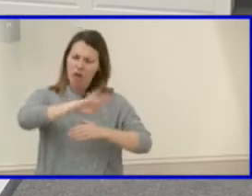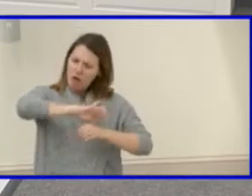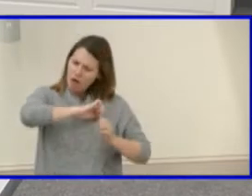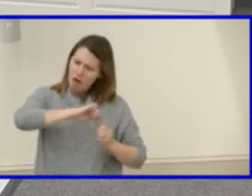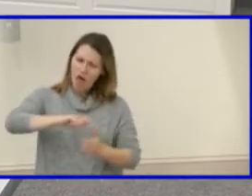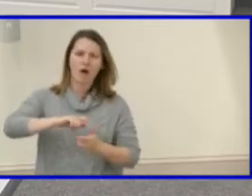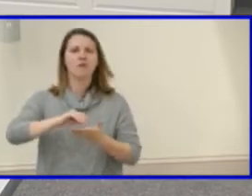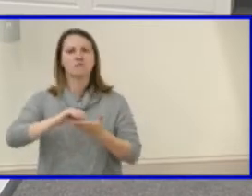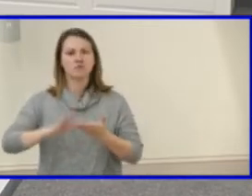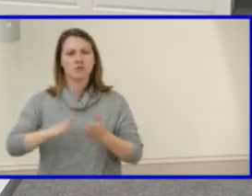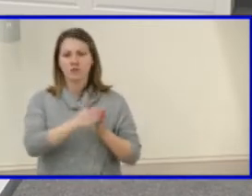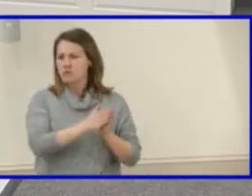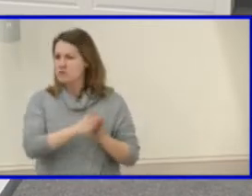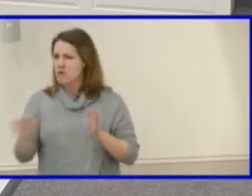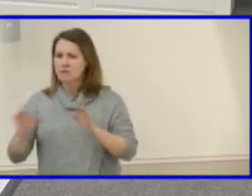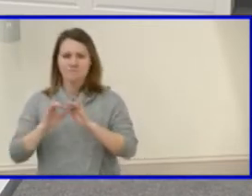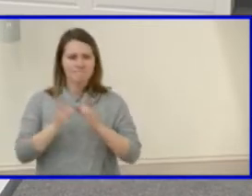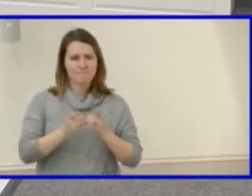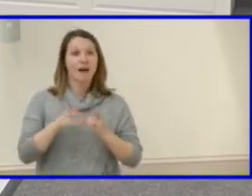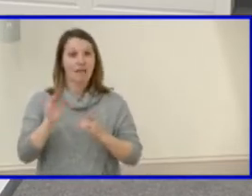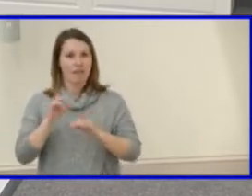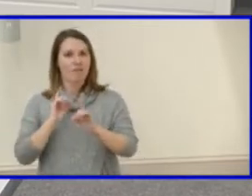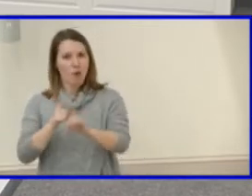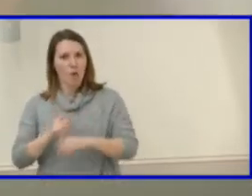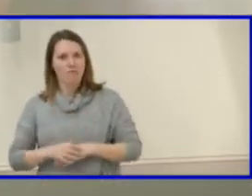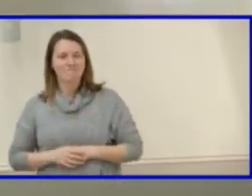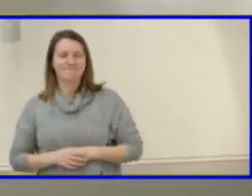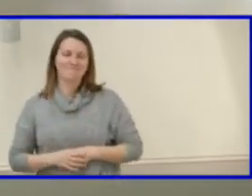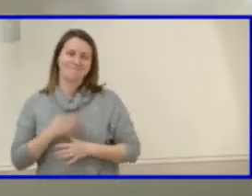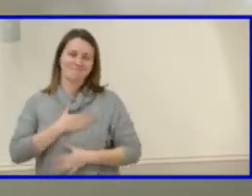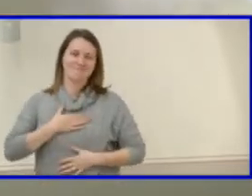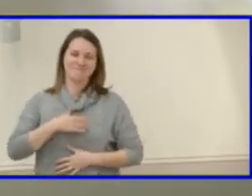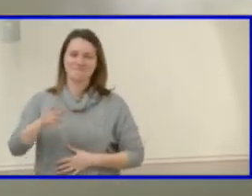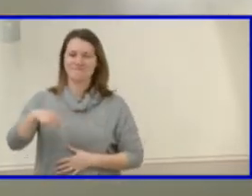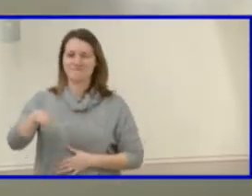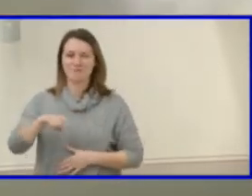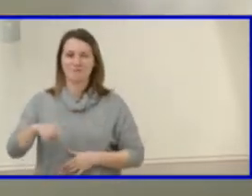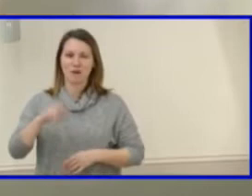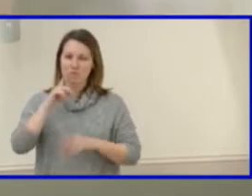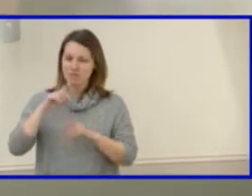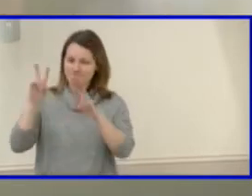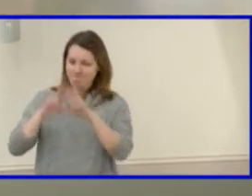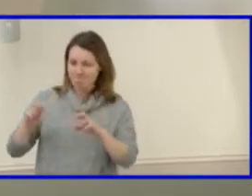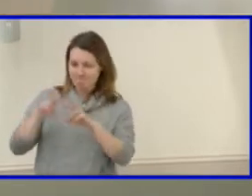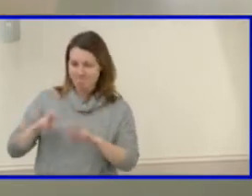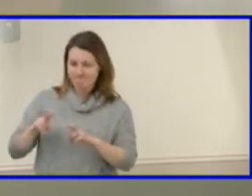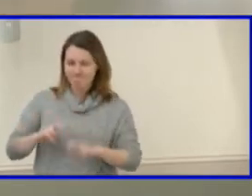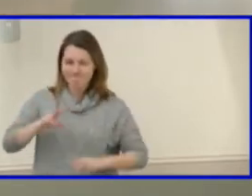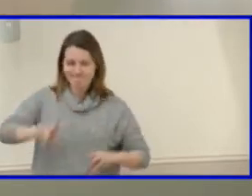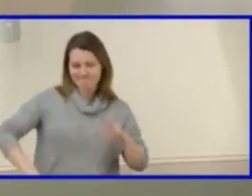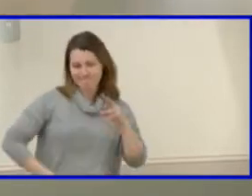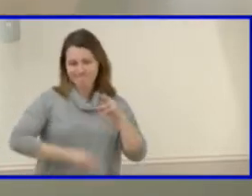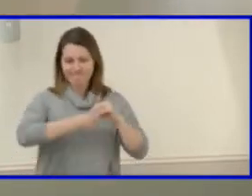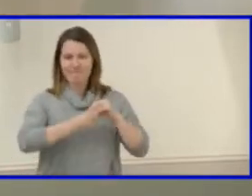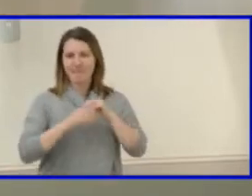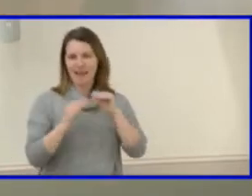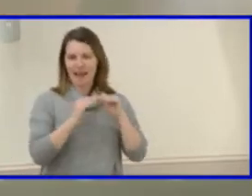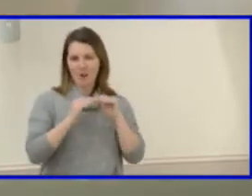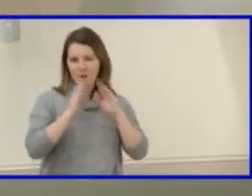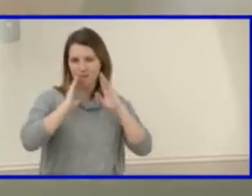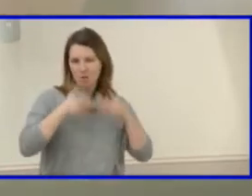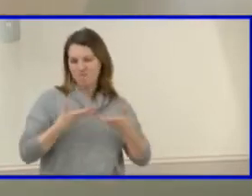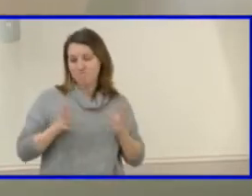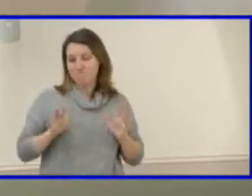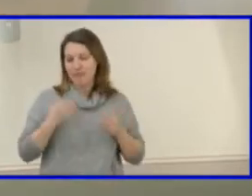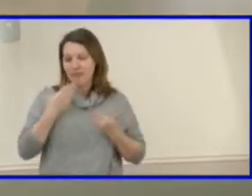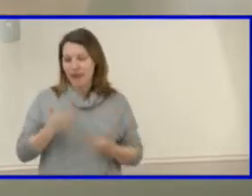which should be our goal. So I appreciate y'all taking a new look at that and putting that equity focus in. That's it. Thank